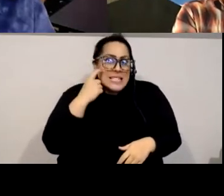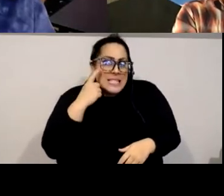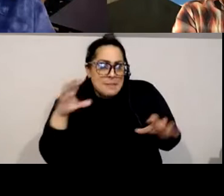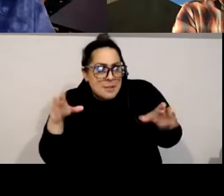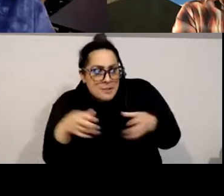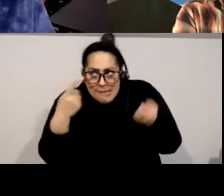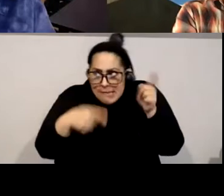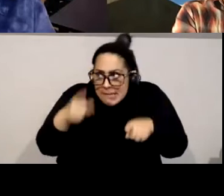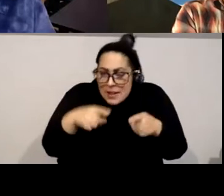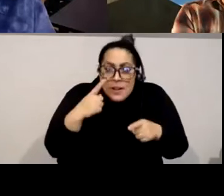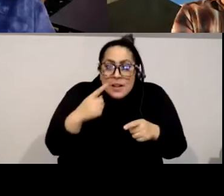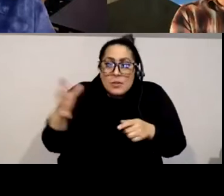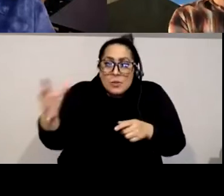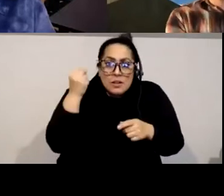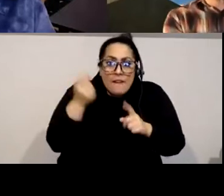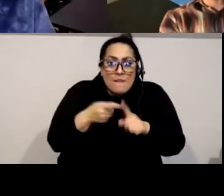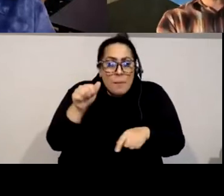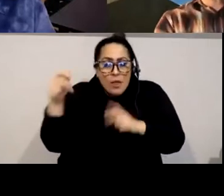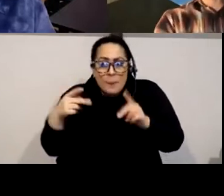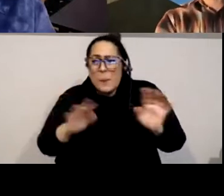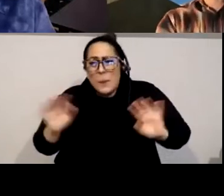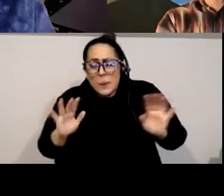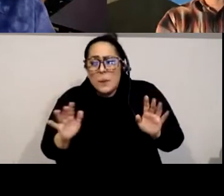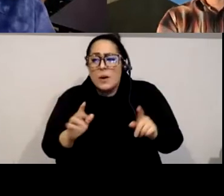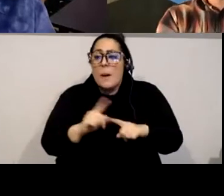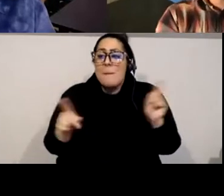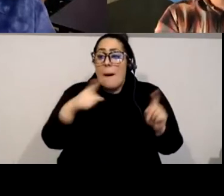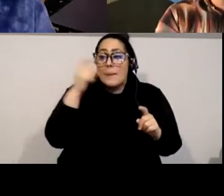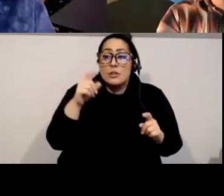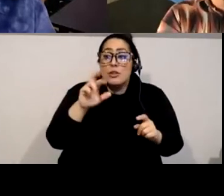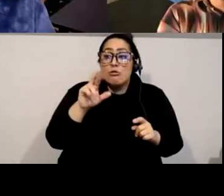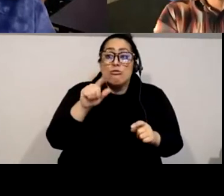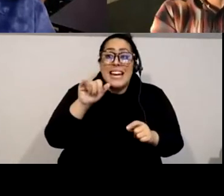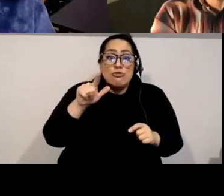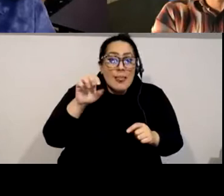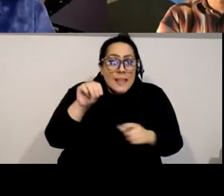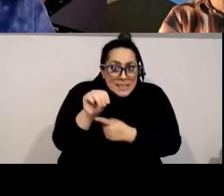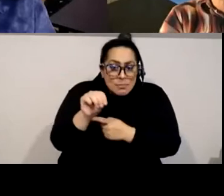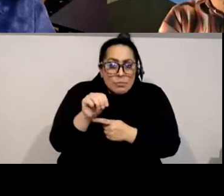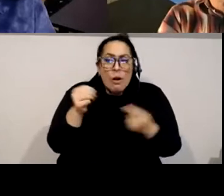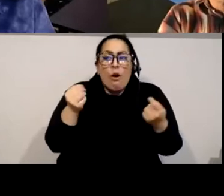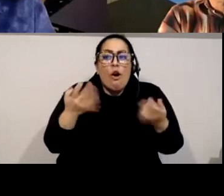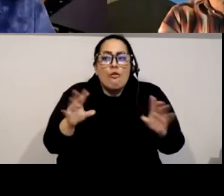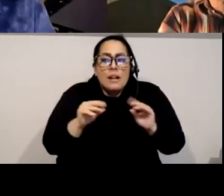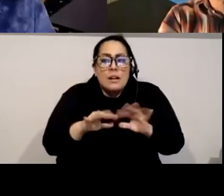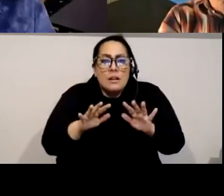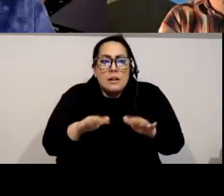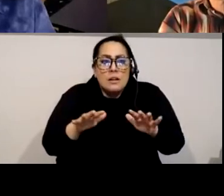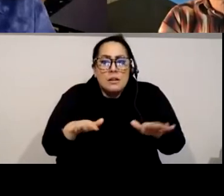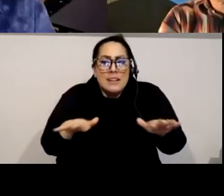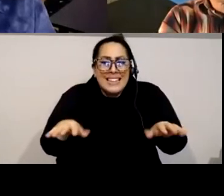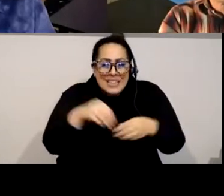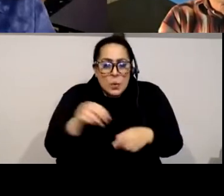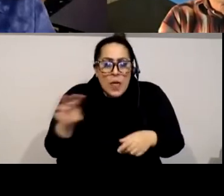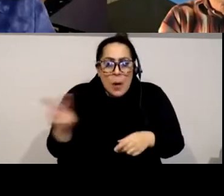slavery and dispossession, but we rather, but because racialism had already permeated Western feudal society.